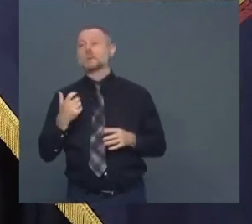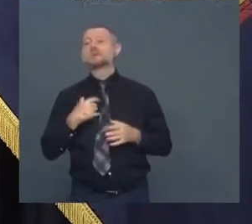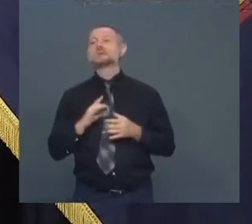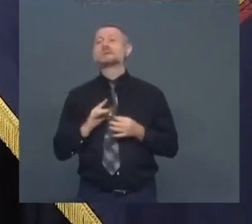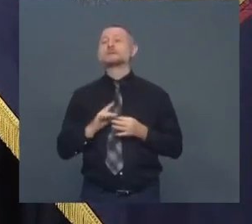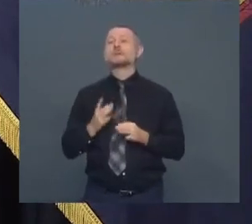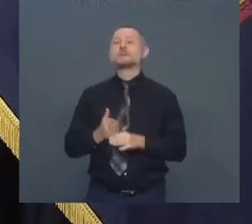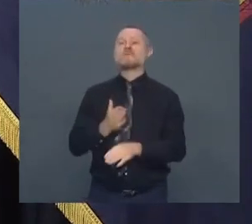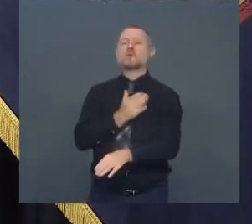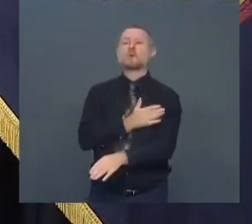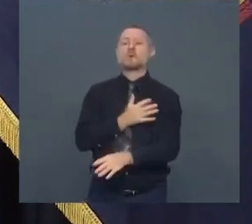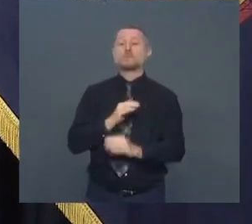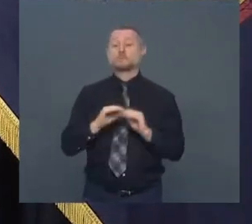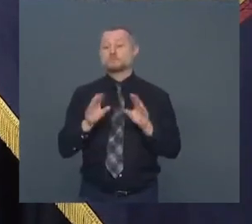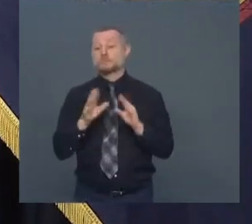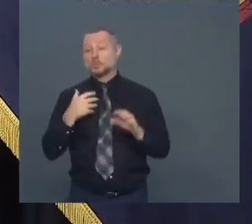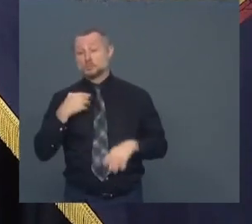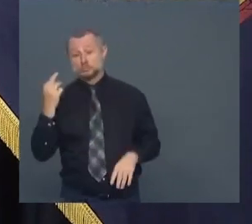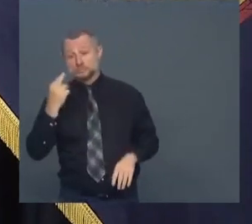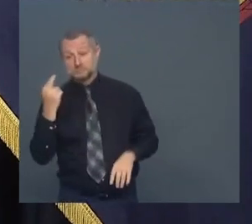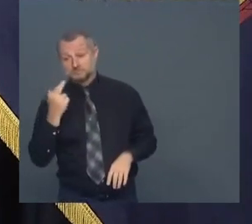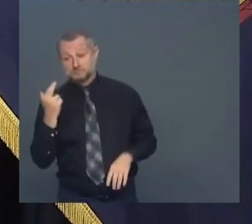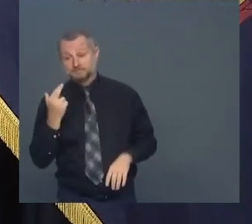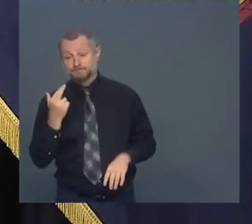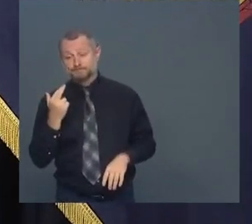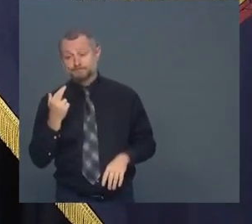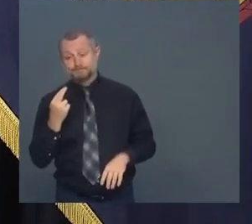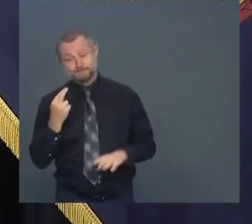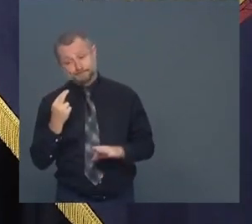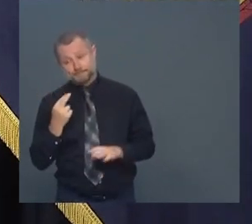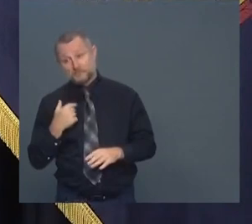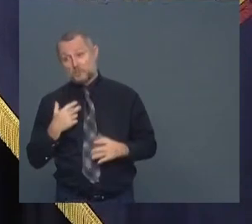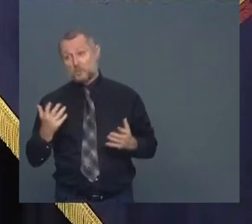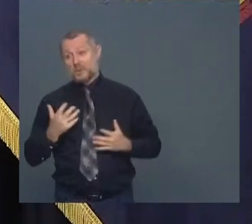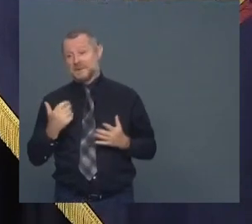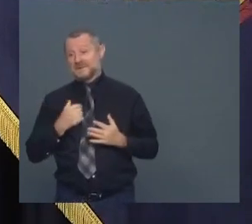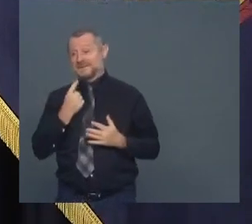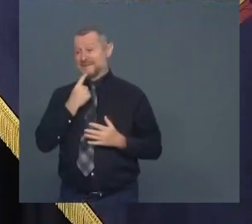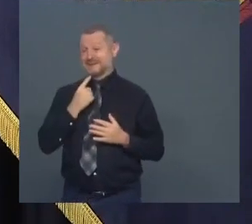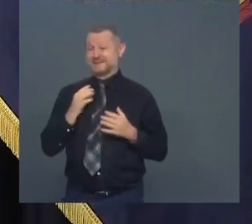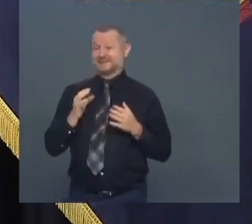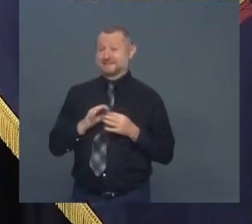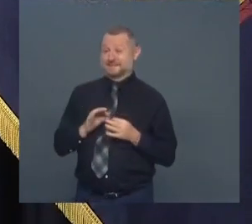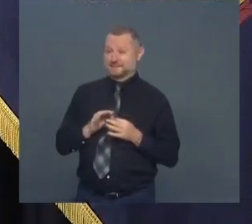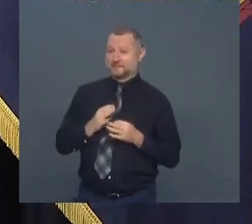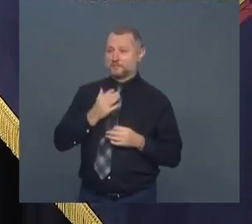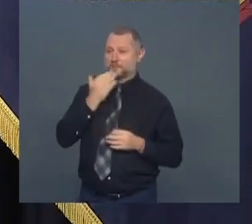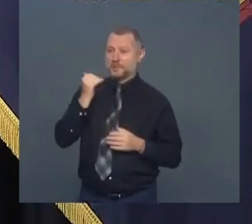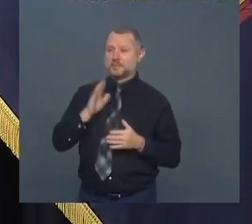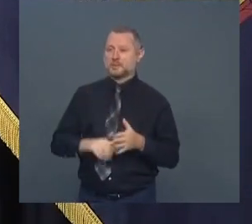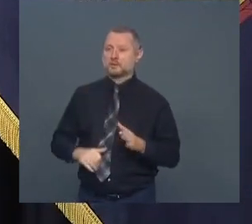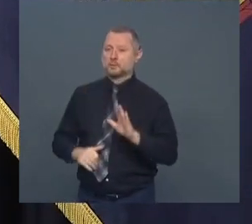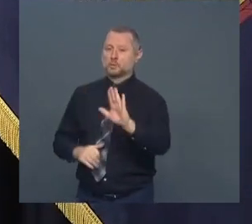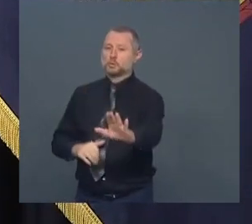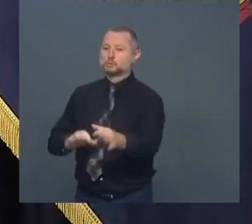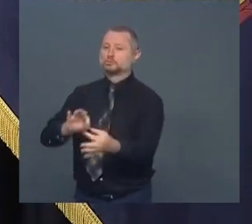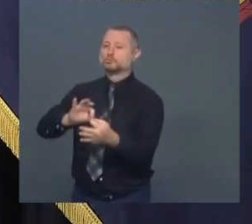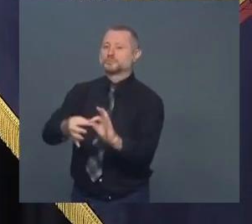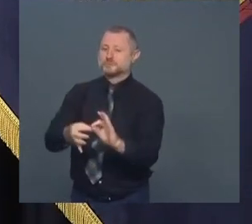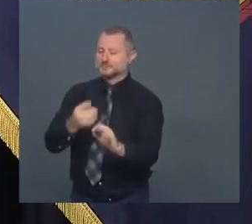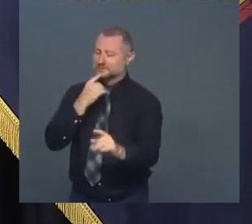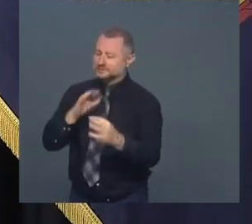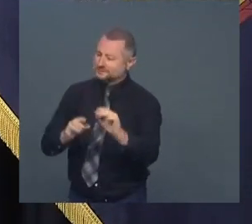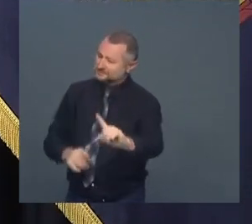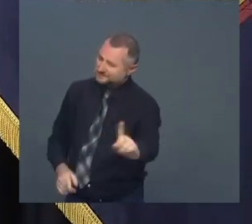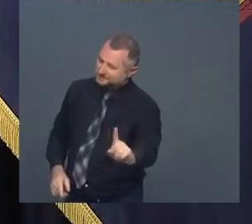Because I like how I say what I said better than I like you saying what I said. I said